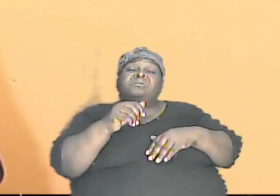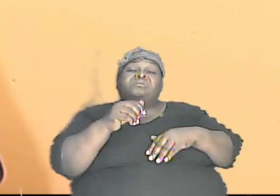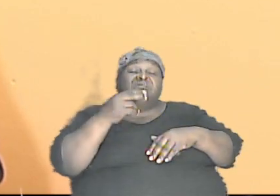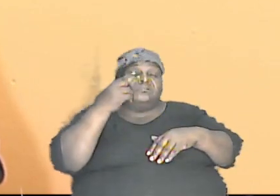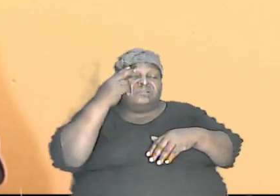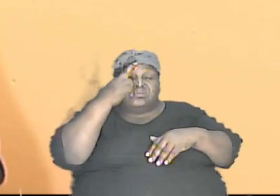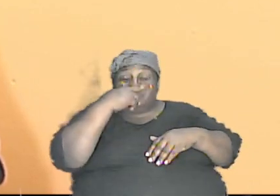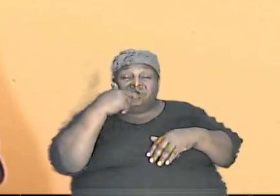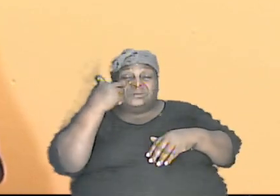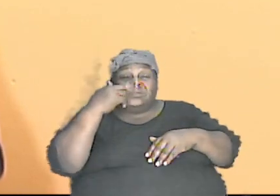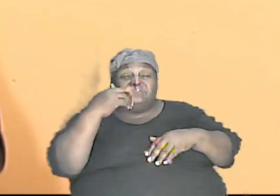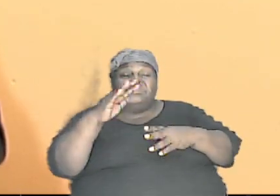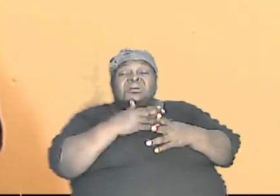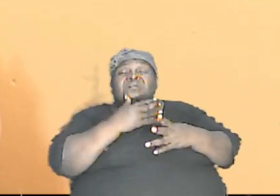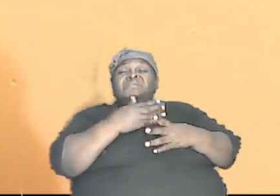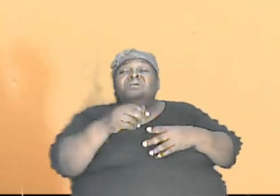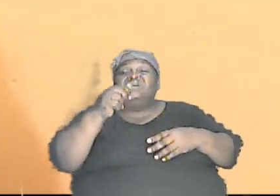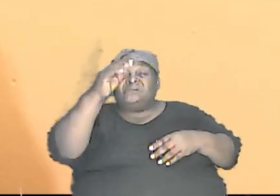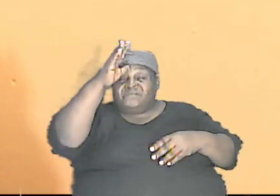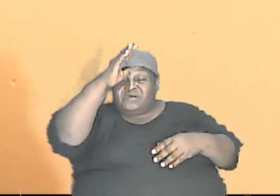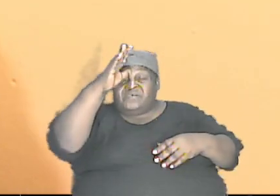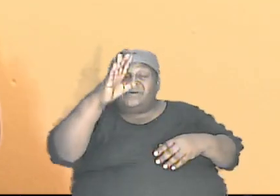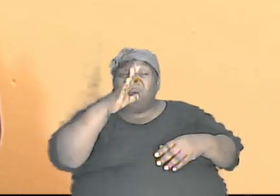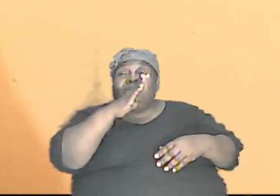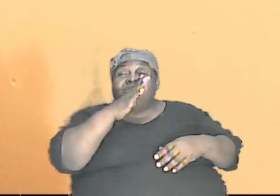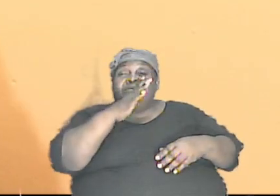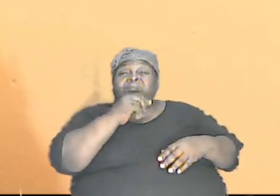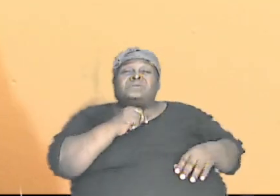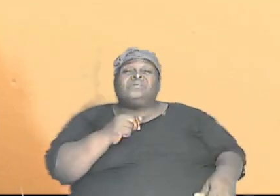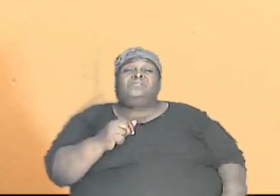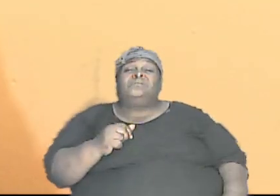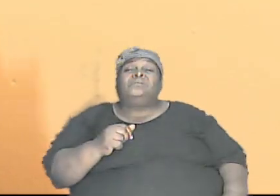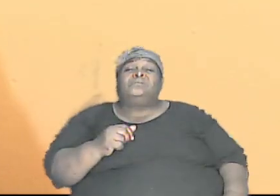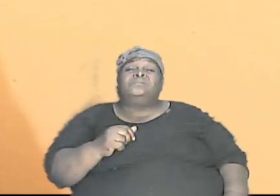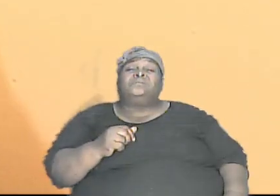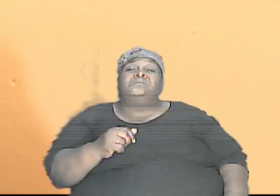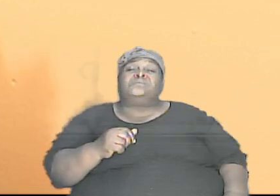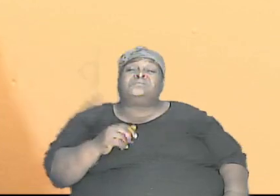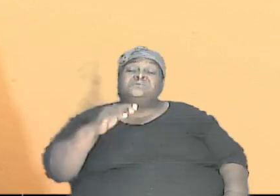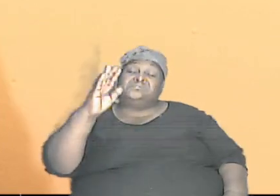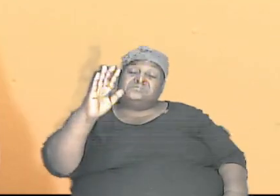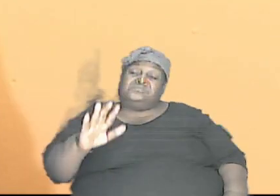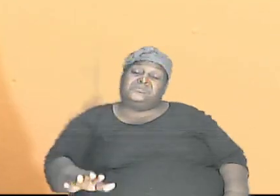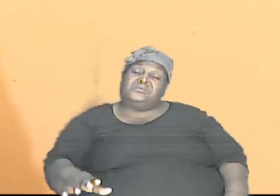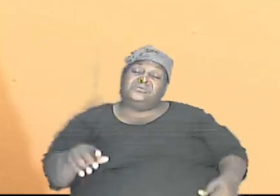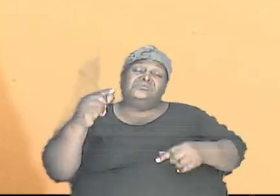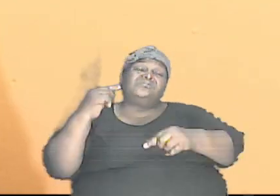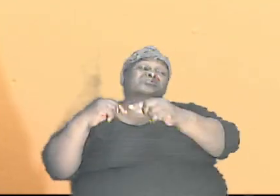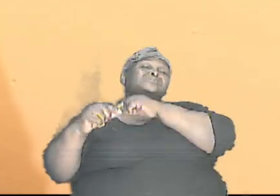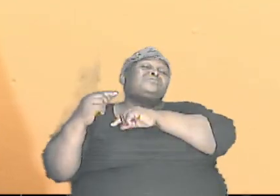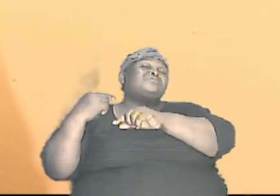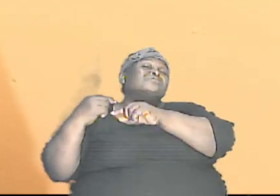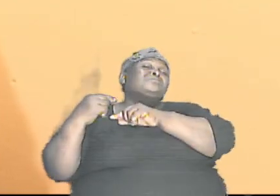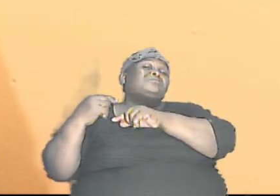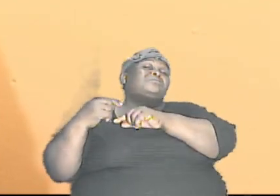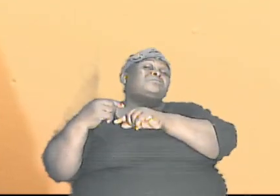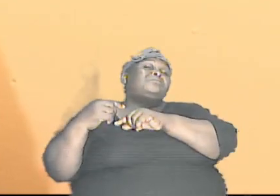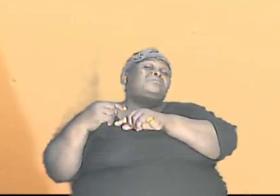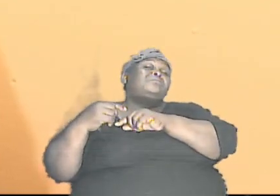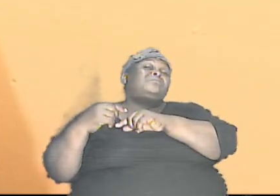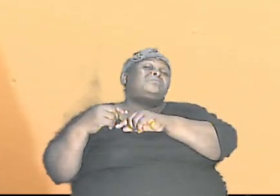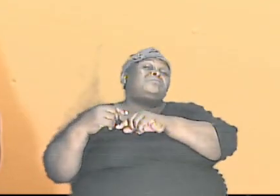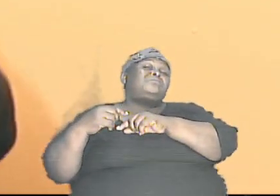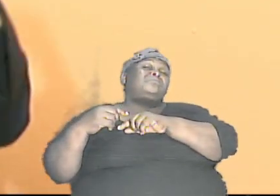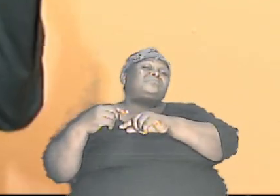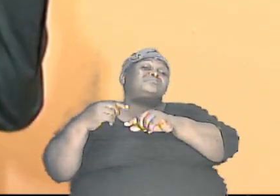father they might have recessive the smaller genes for both mother and father and there is a dominant gene